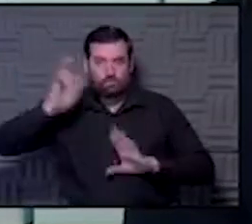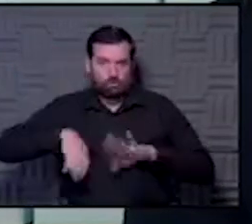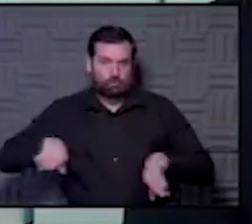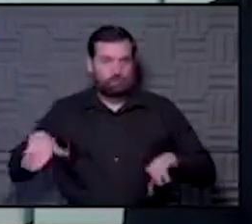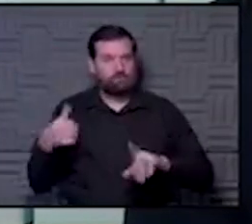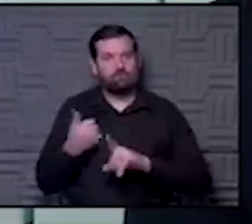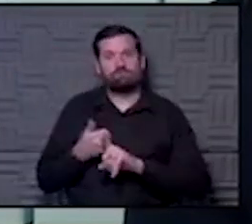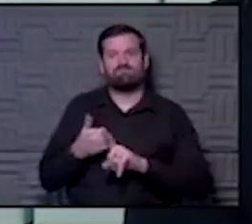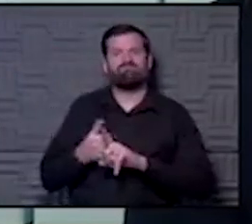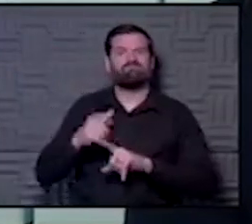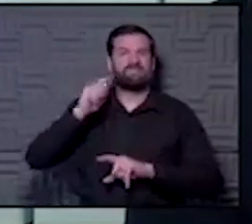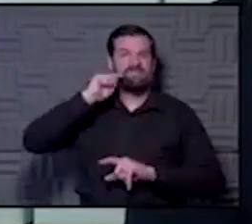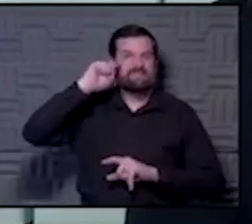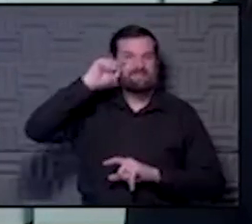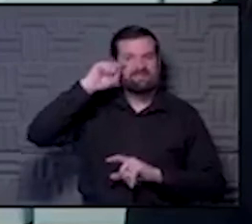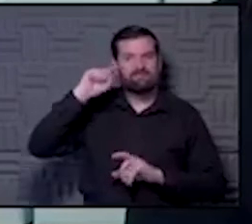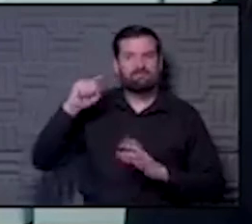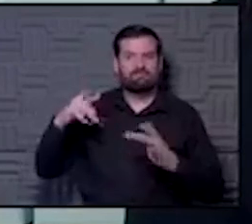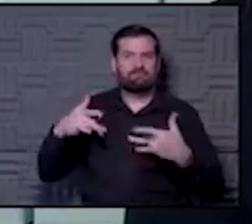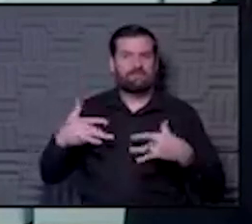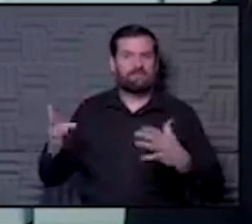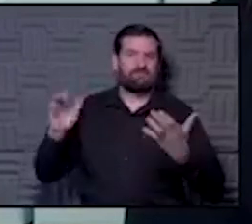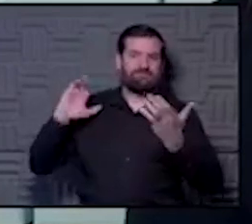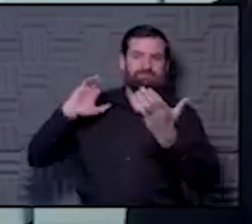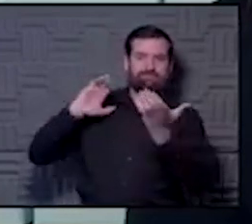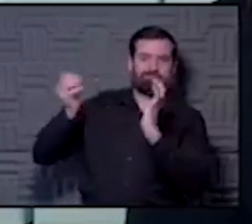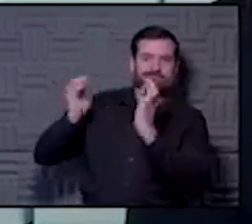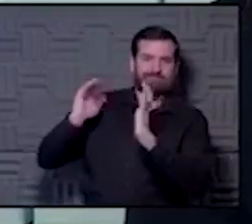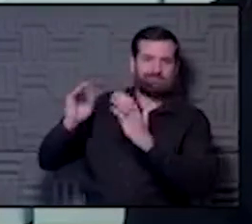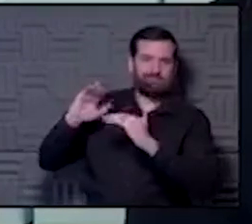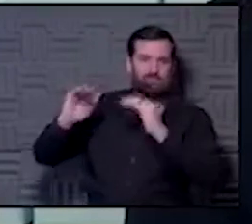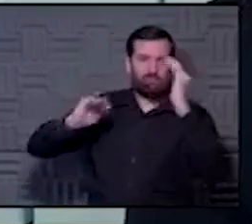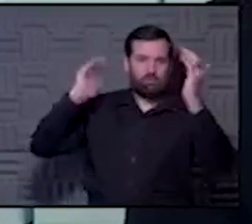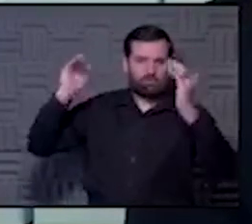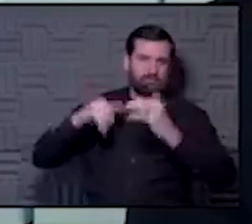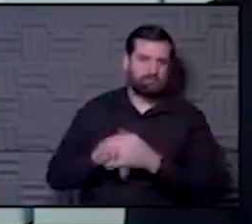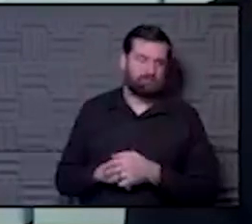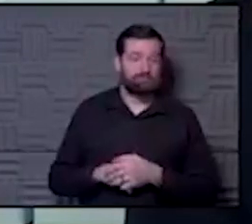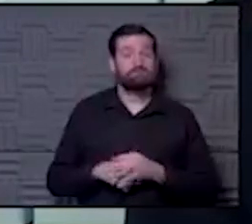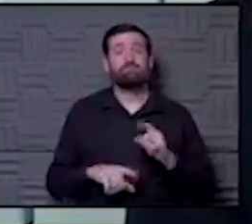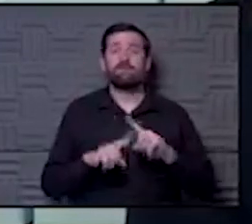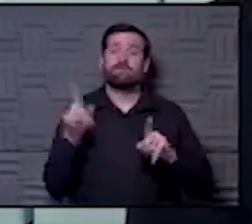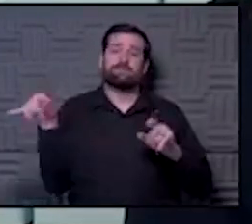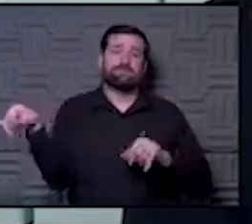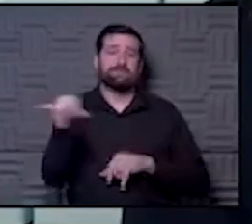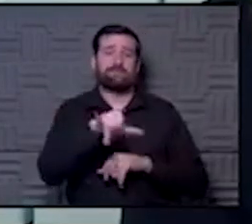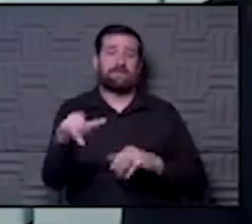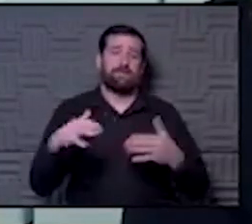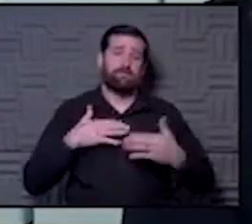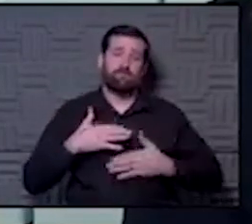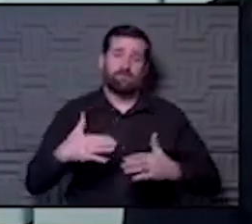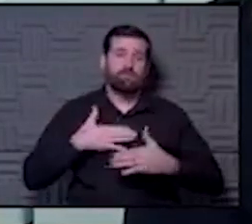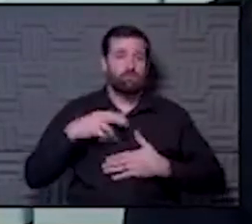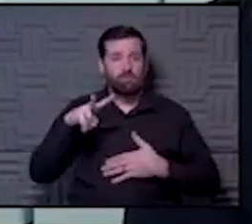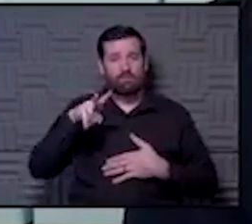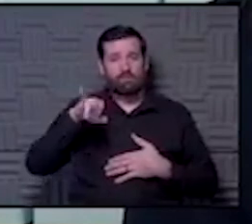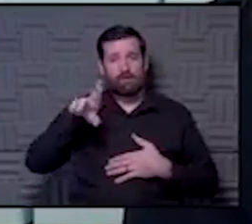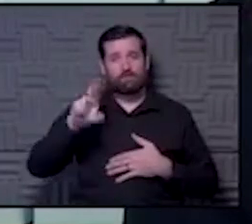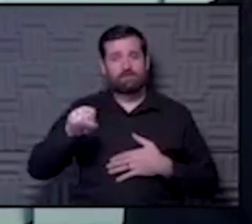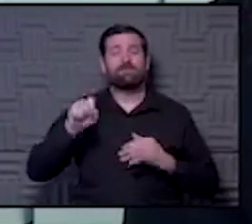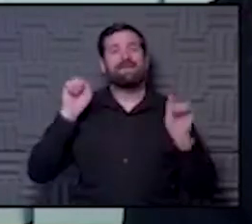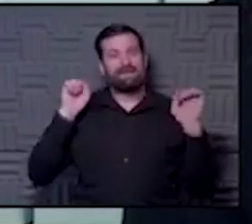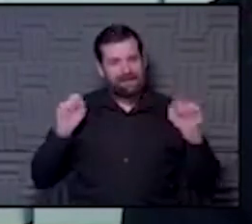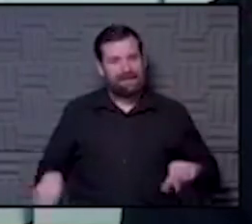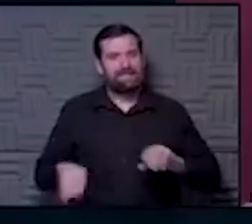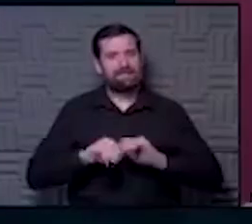tend to be more similar to adults' ability to spread disease. But like most respiratory viruses, it can be spread before you have